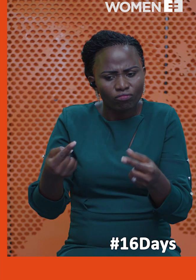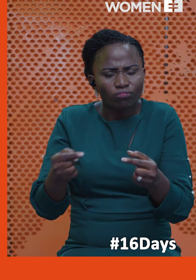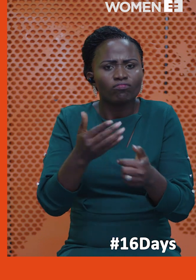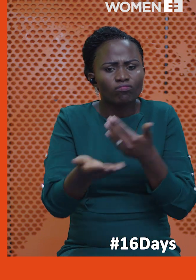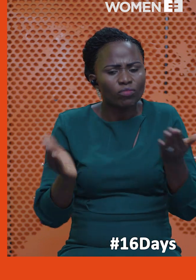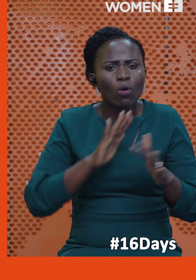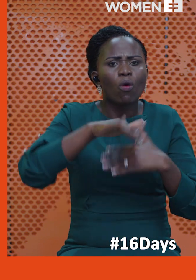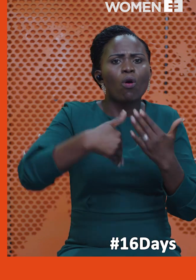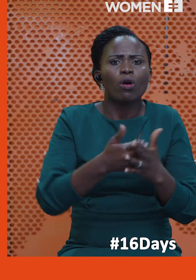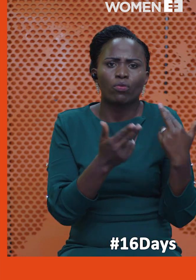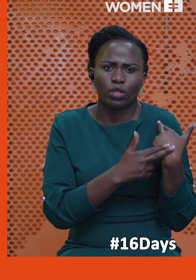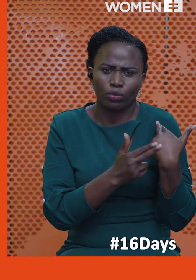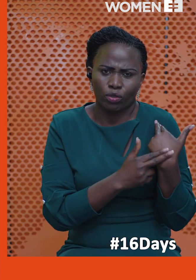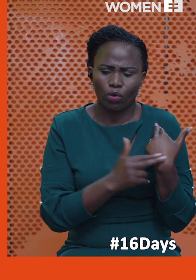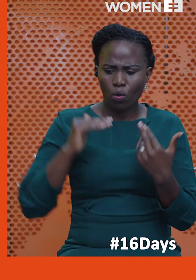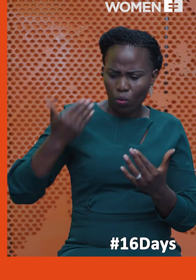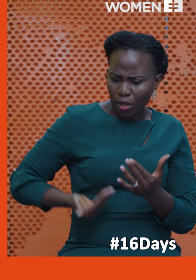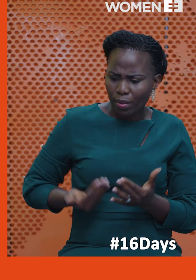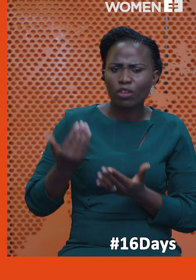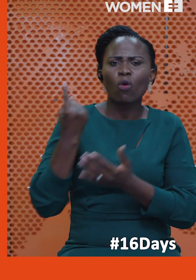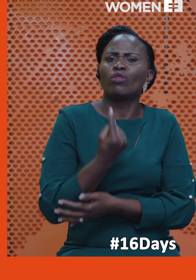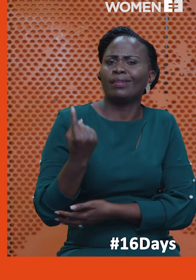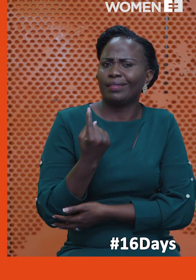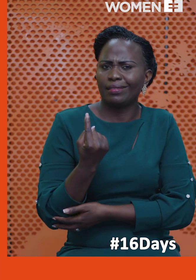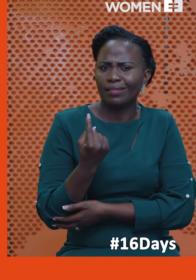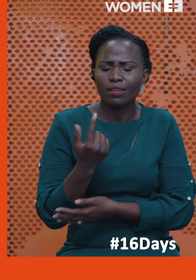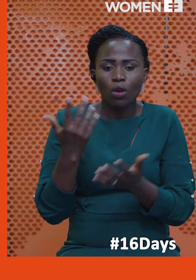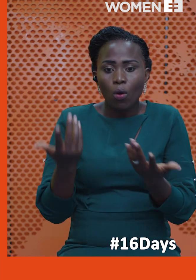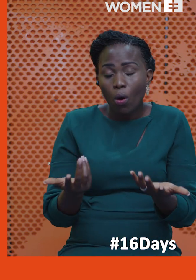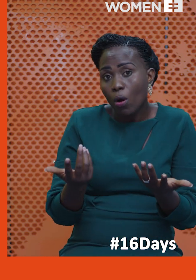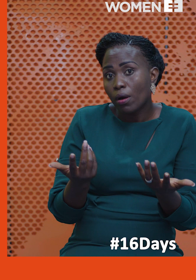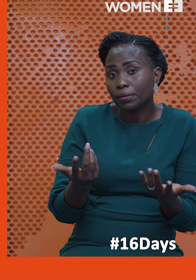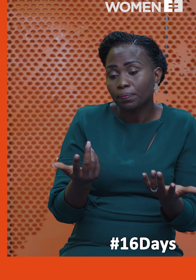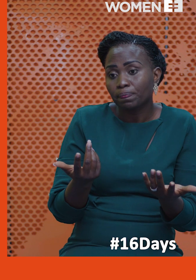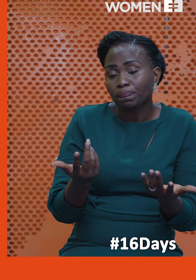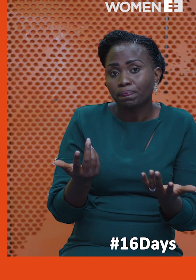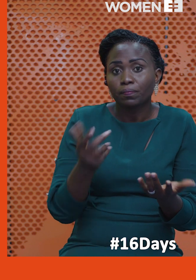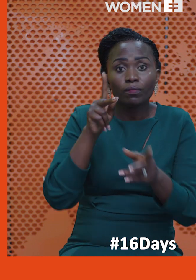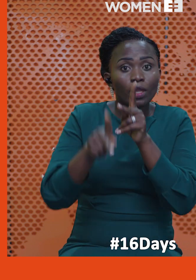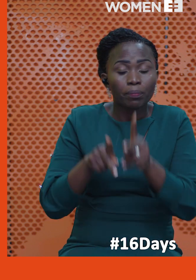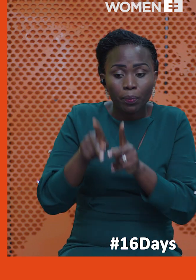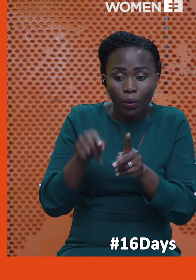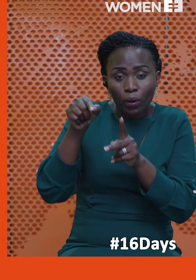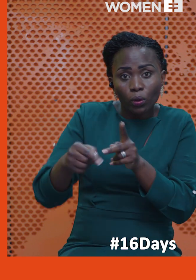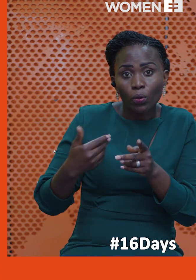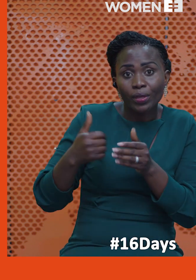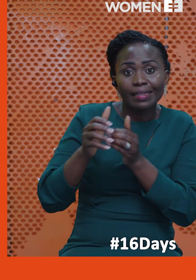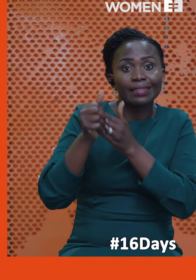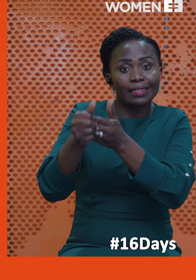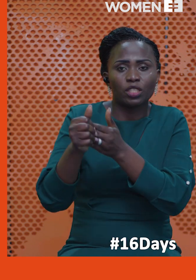being taken on by everybody. It's not just a women's cause. It's not just the cause of